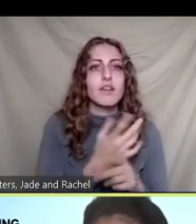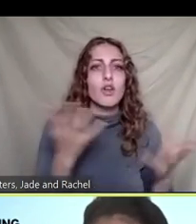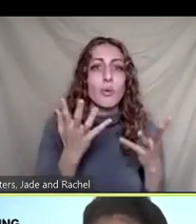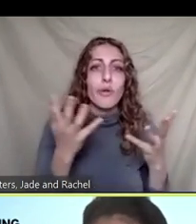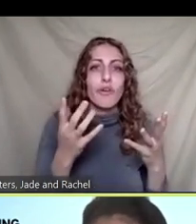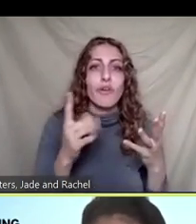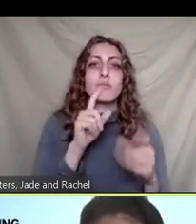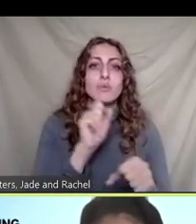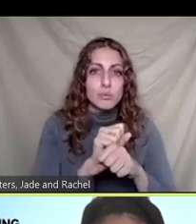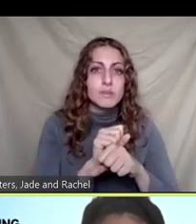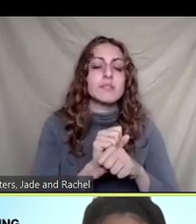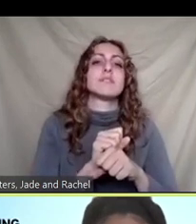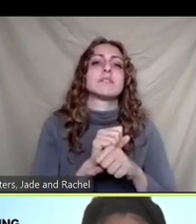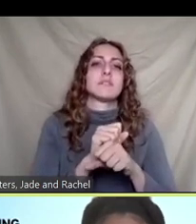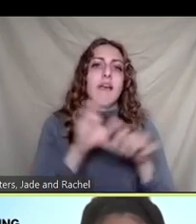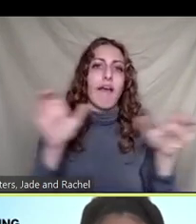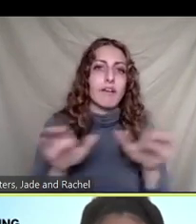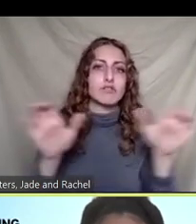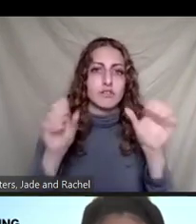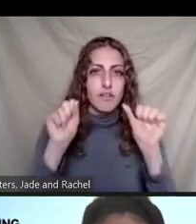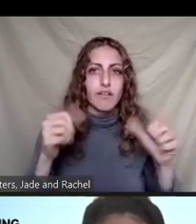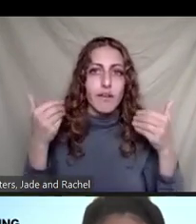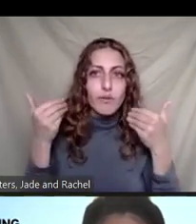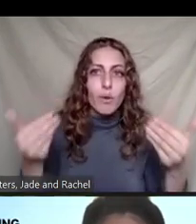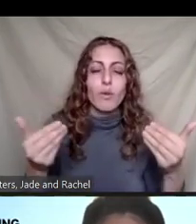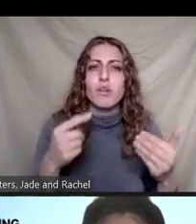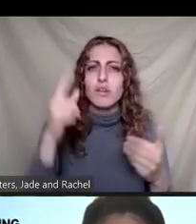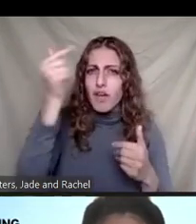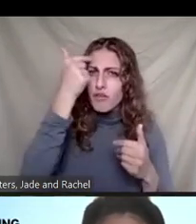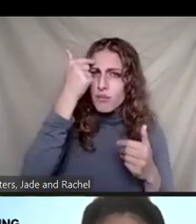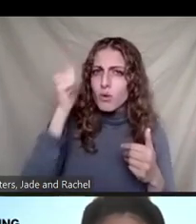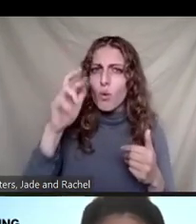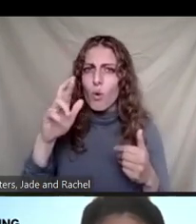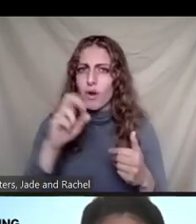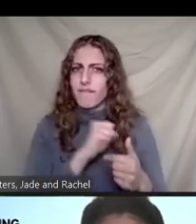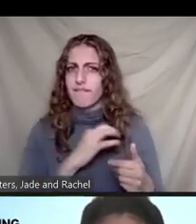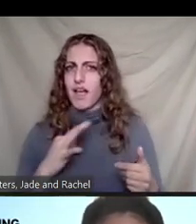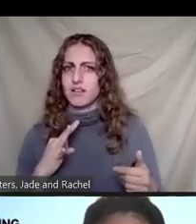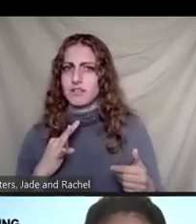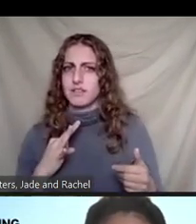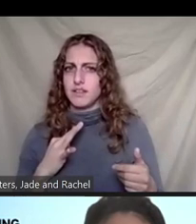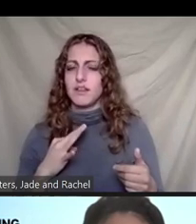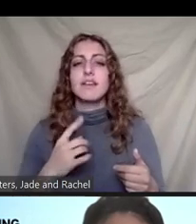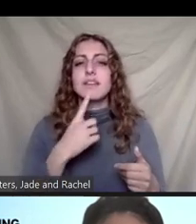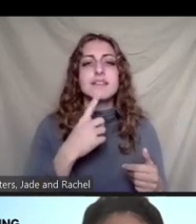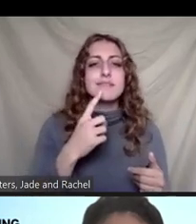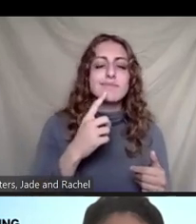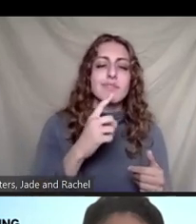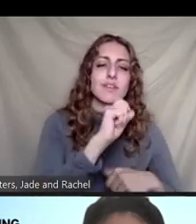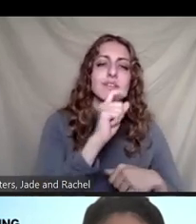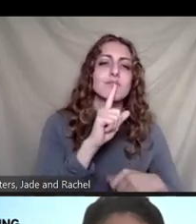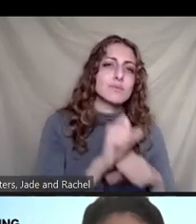steps we could take. Was it at the government level or at the faculty level? Dr. they didn't ask for concrete steps. They asked if you have any